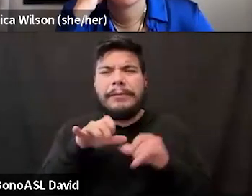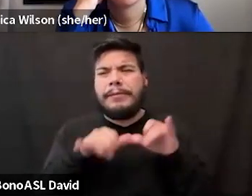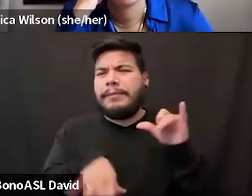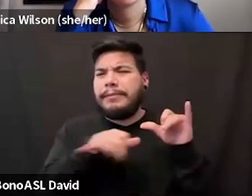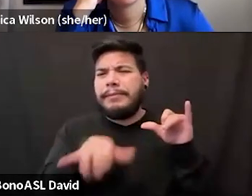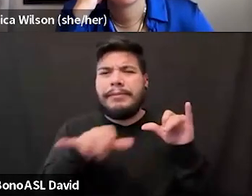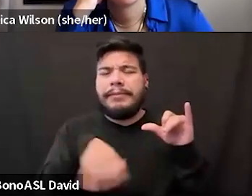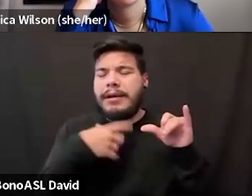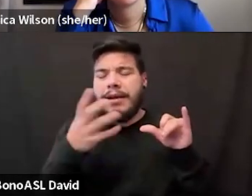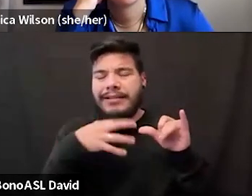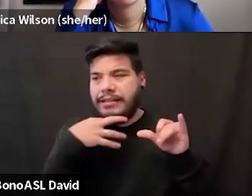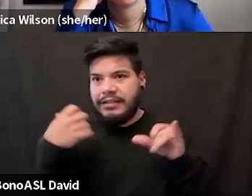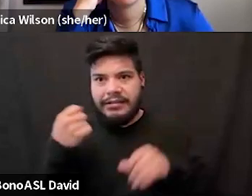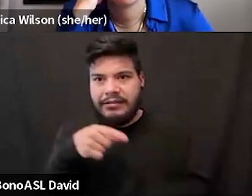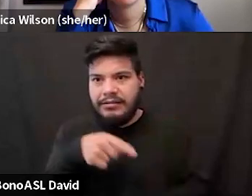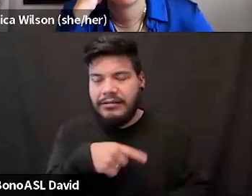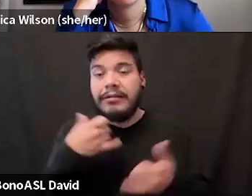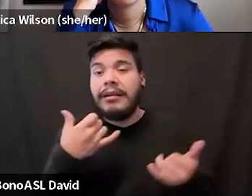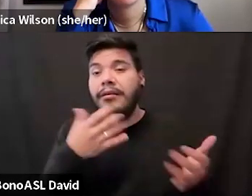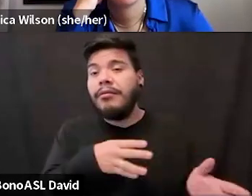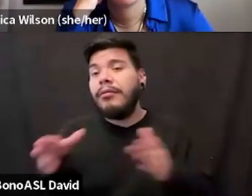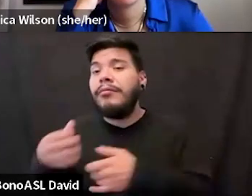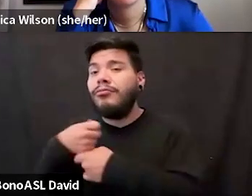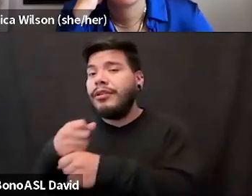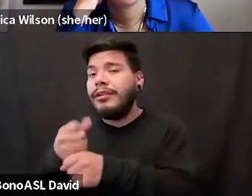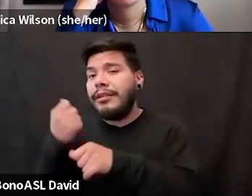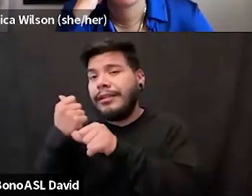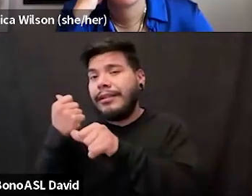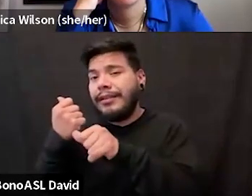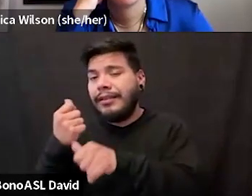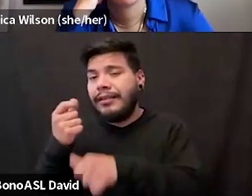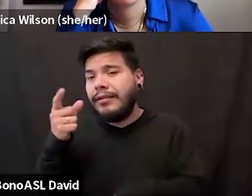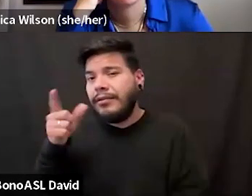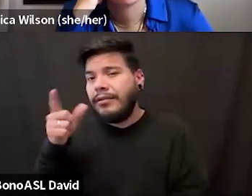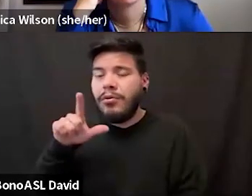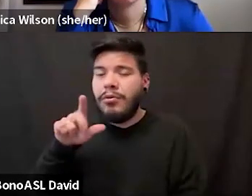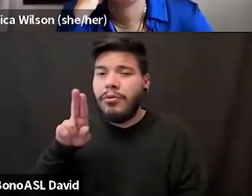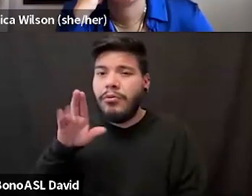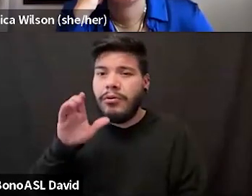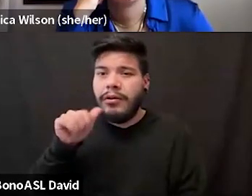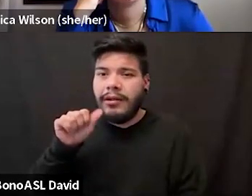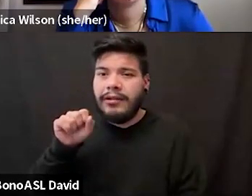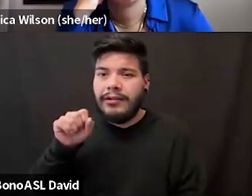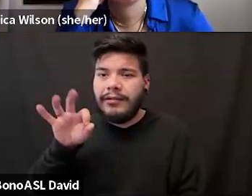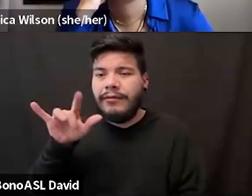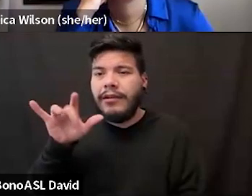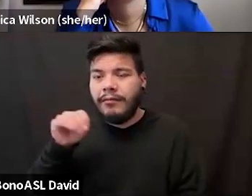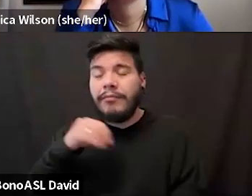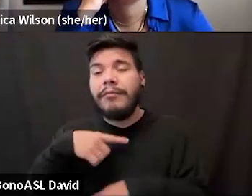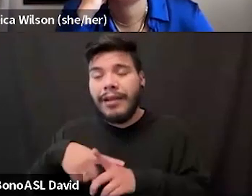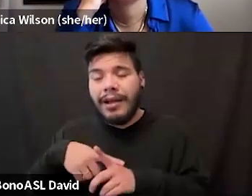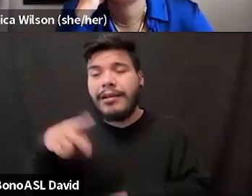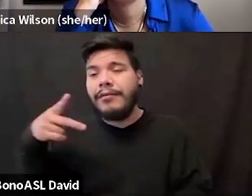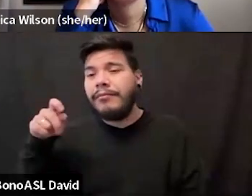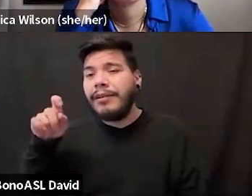like it. So now I work as a production assistant at Lucasfilm as well as the Peter Pan Foundation. So I'm still